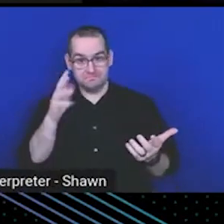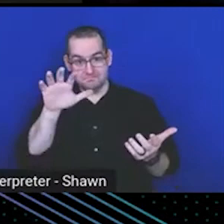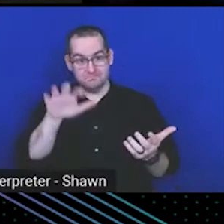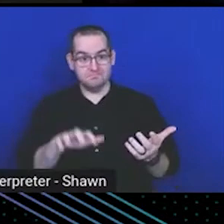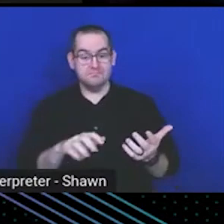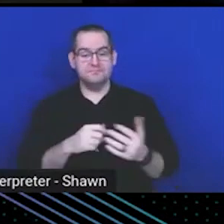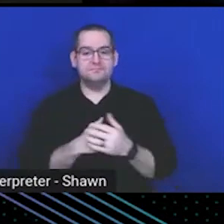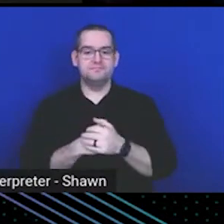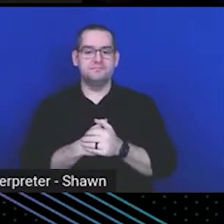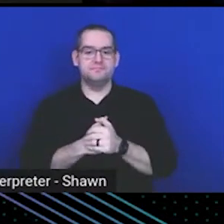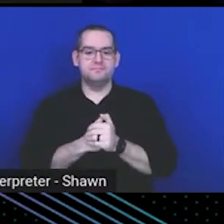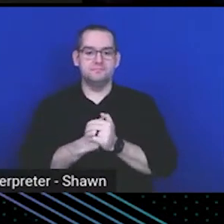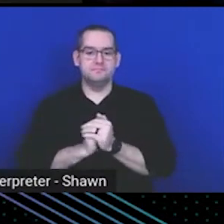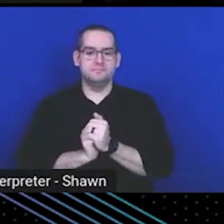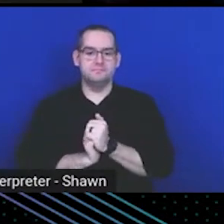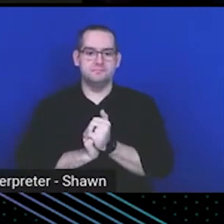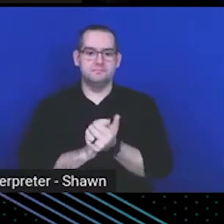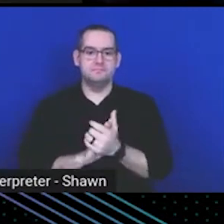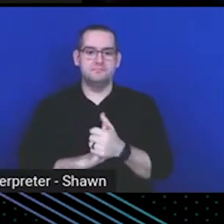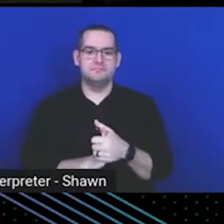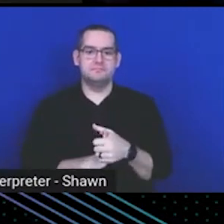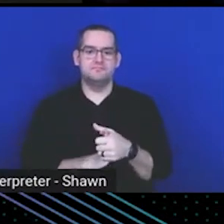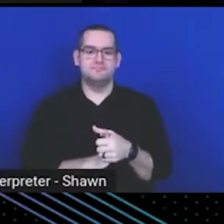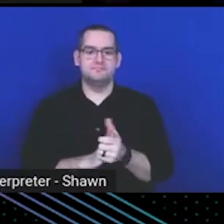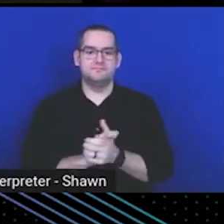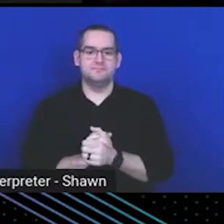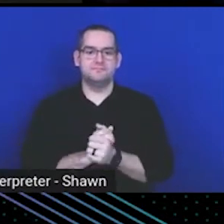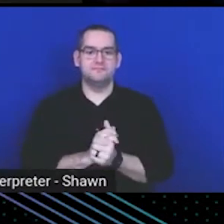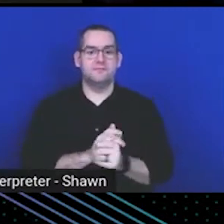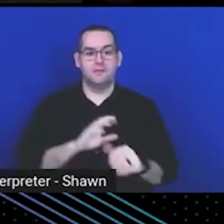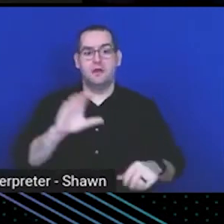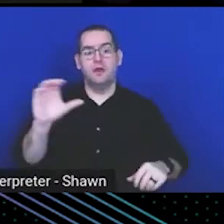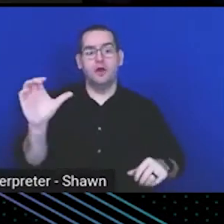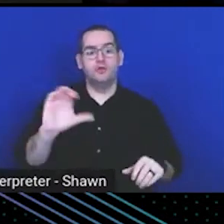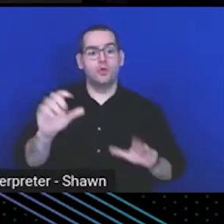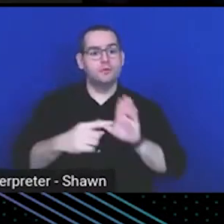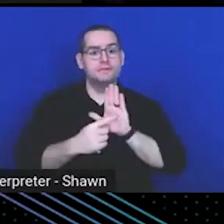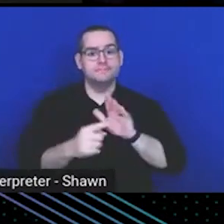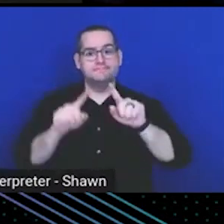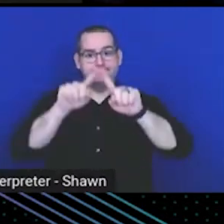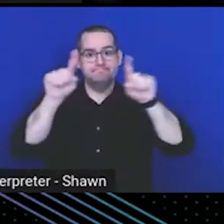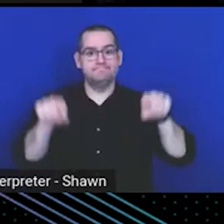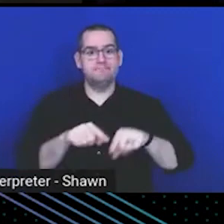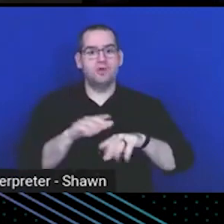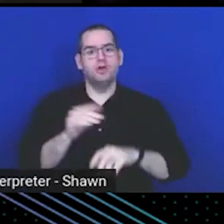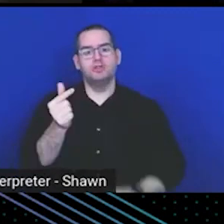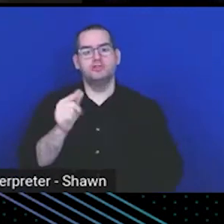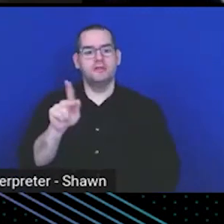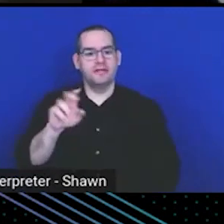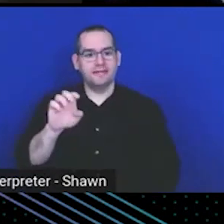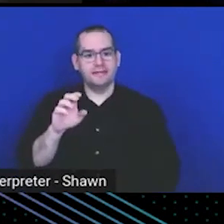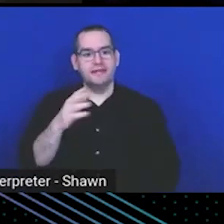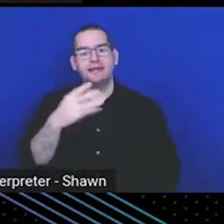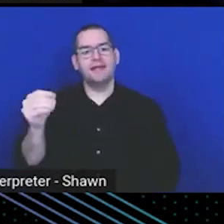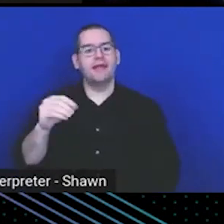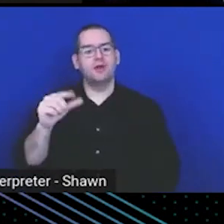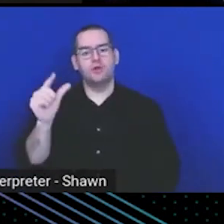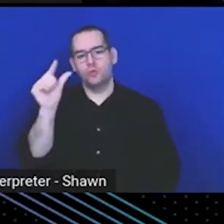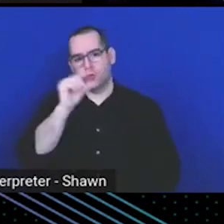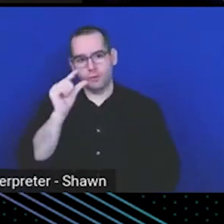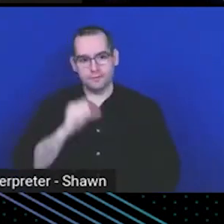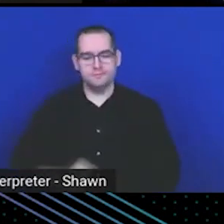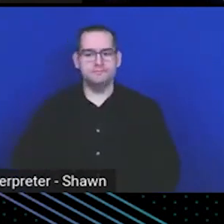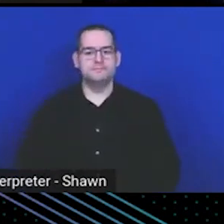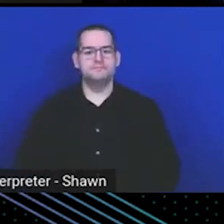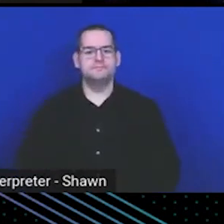is, so I'm looking at a console instance that I have running on a GKE instance on Google. I don't have a whole